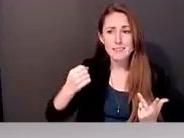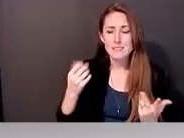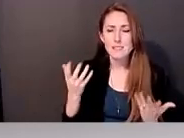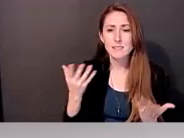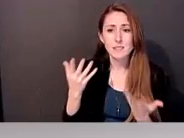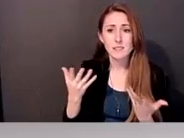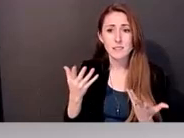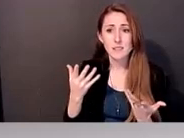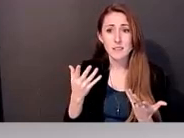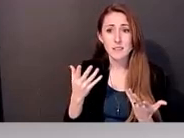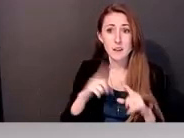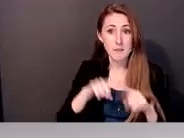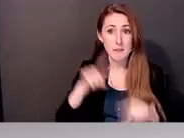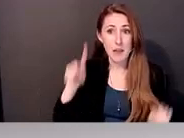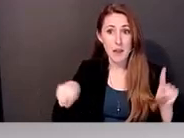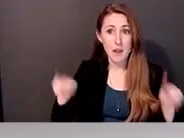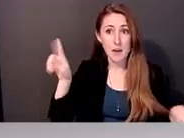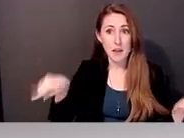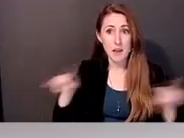differ per platform?